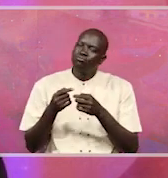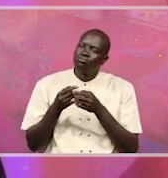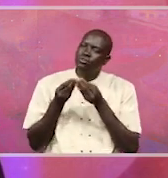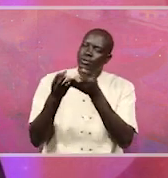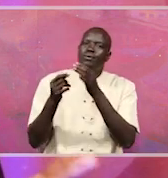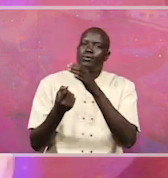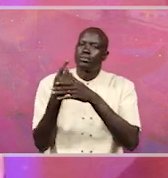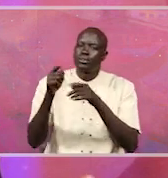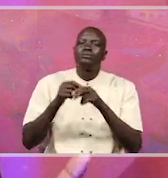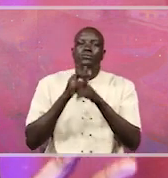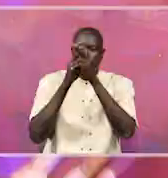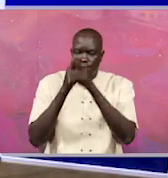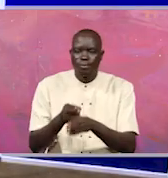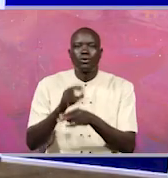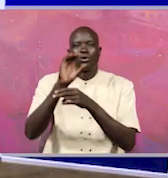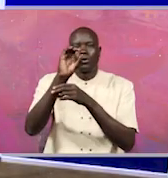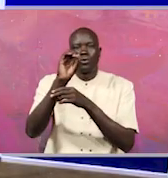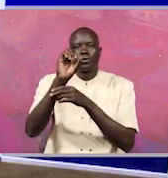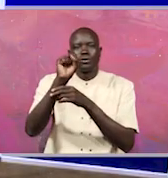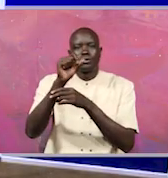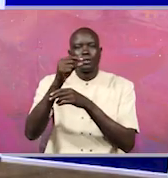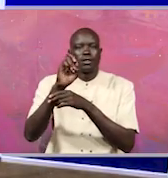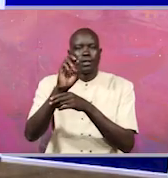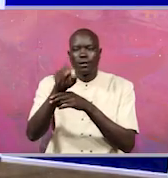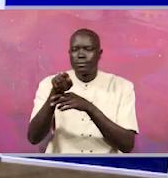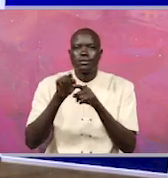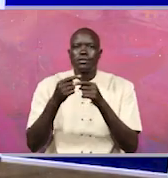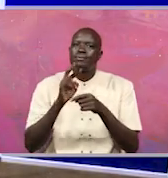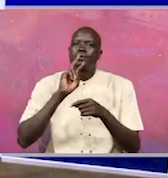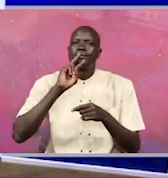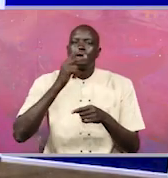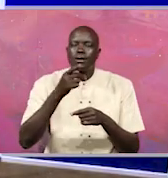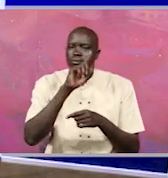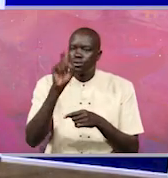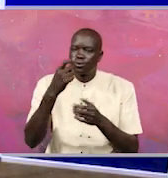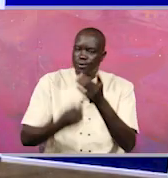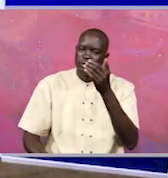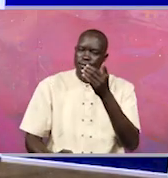Osege. Honorable Osege, what is your response to that audience member's query?